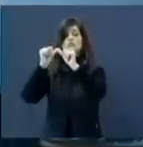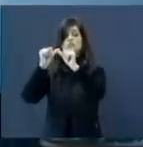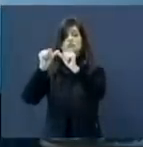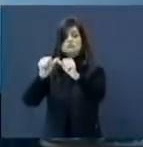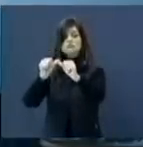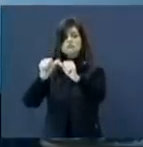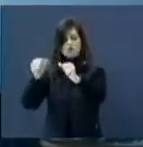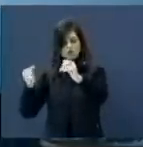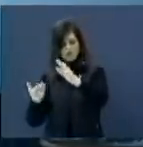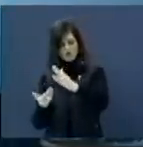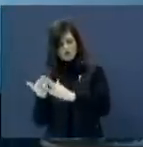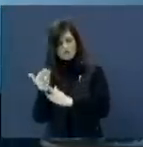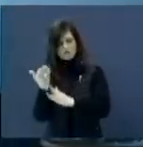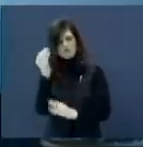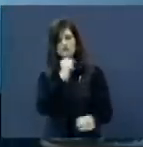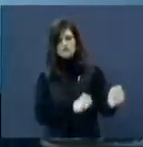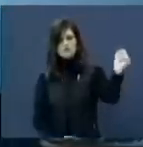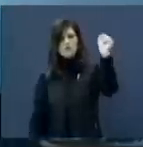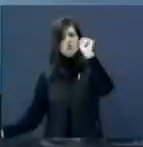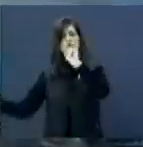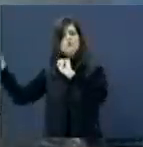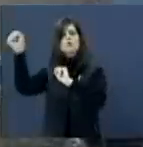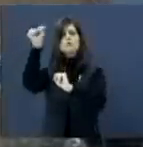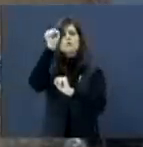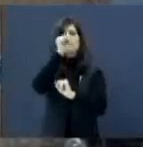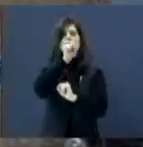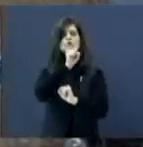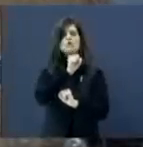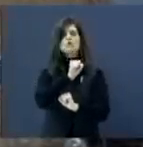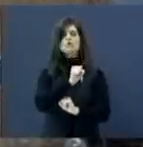In spite of the storm